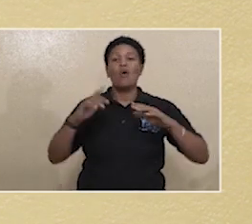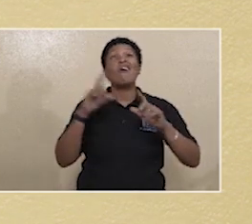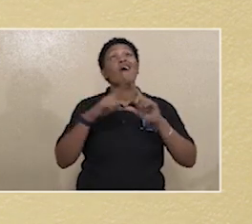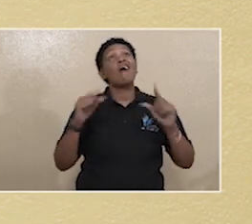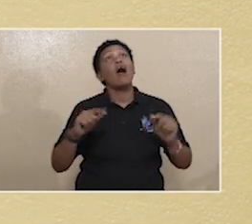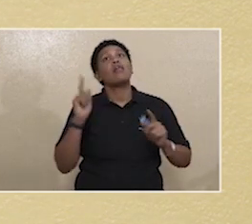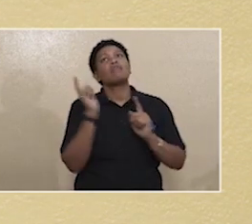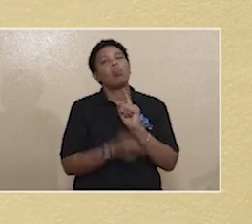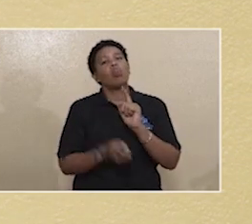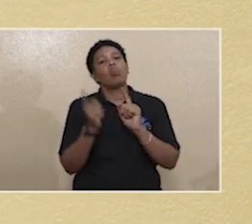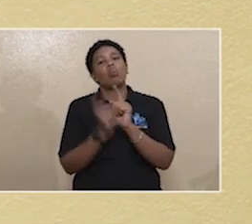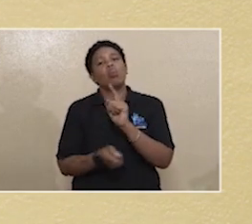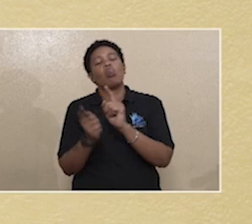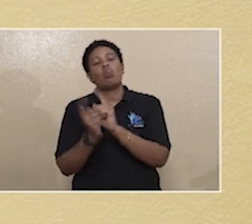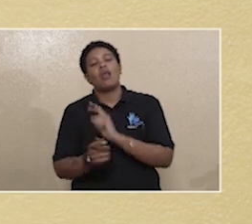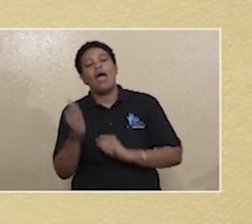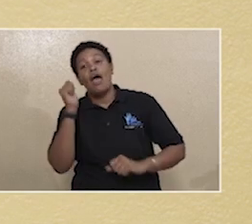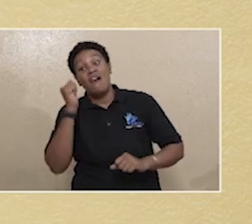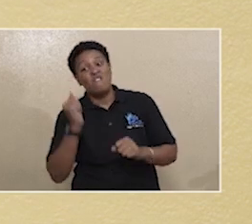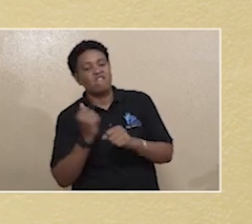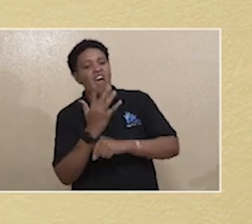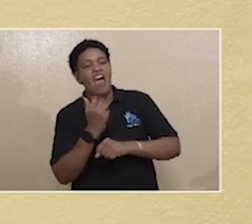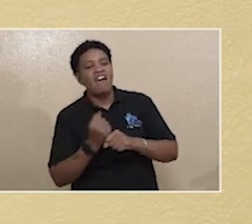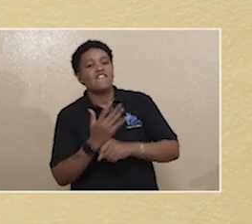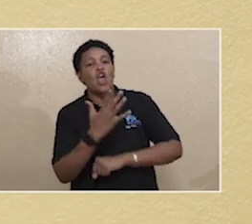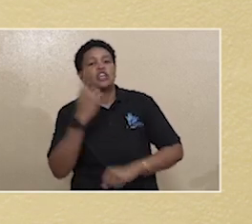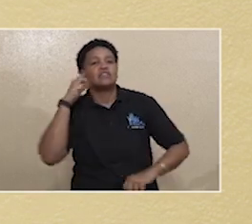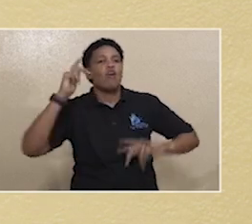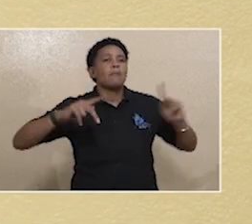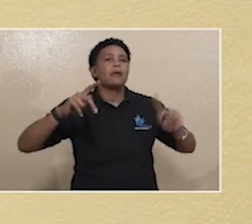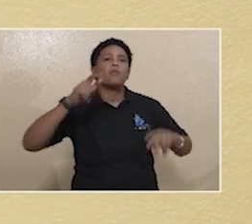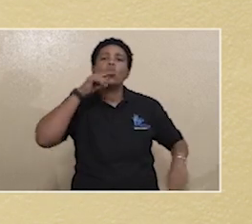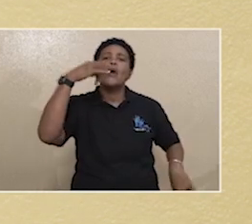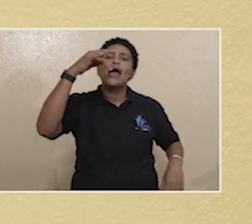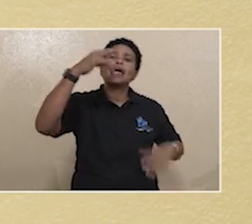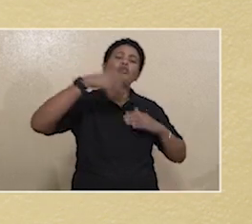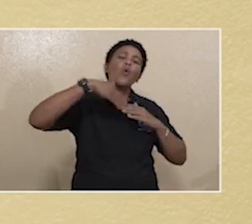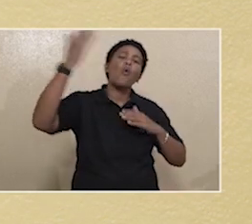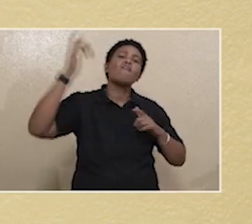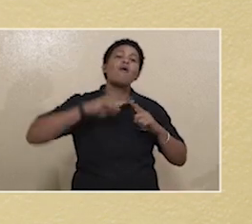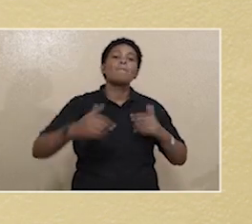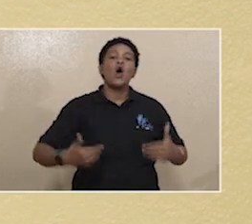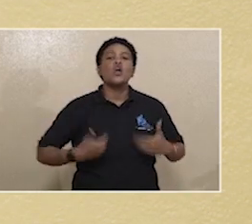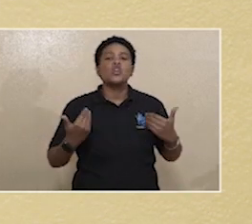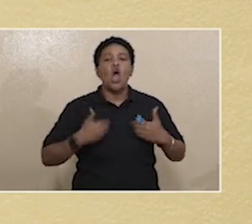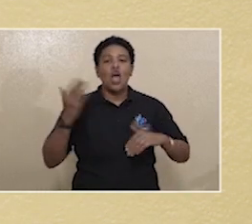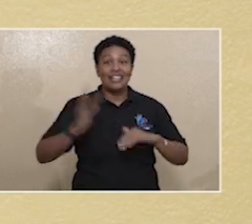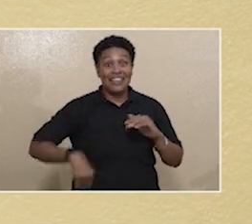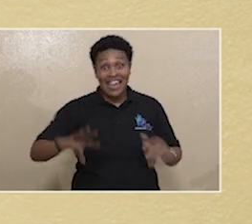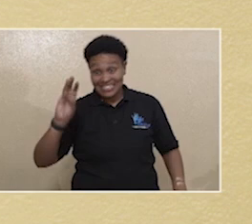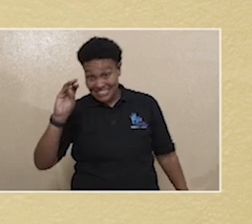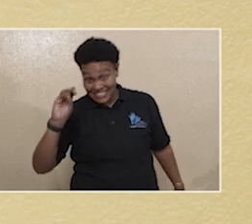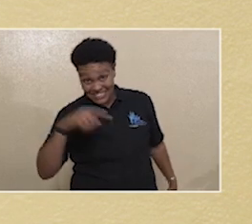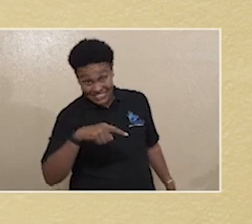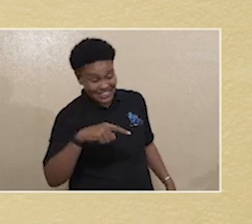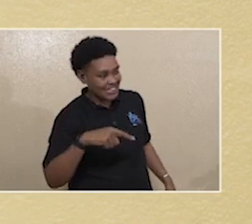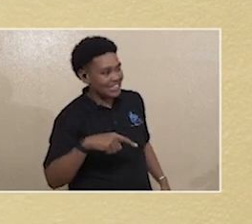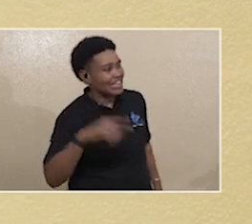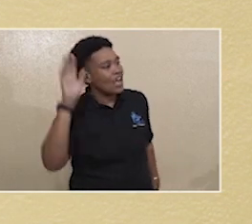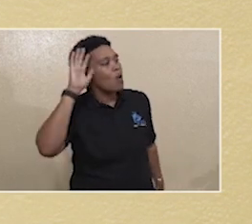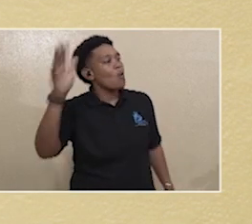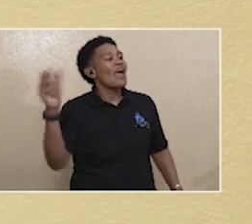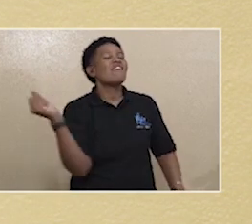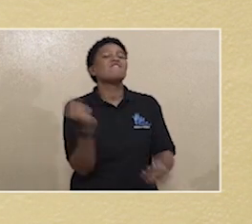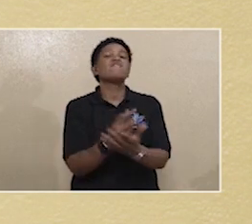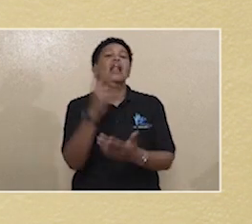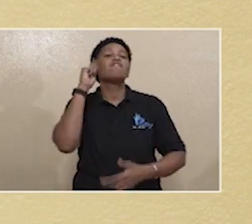be valid for 5 years. For persons who are 18 and older but younger than 60 it will